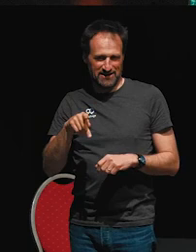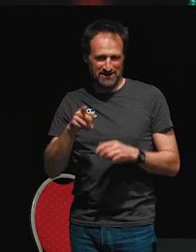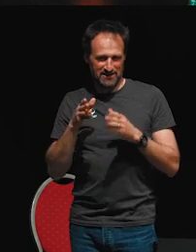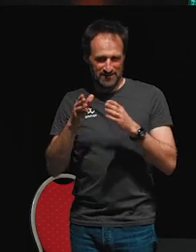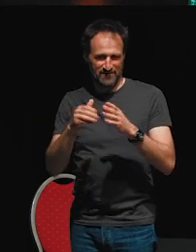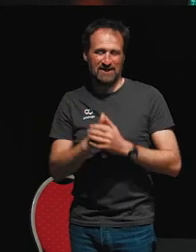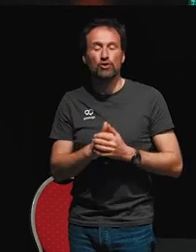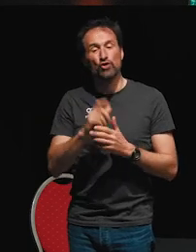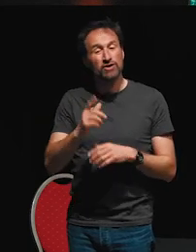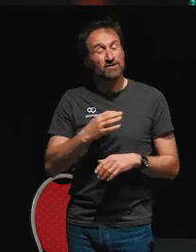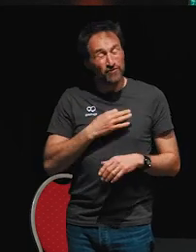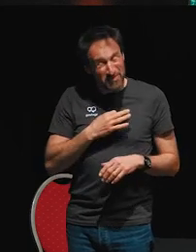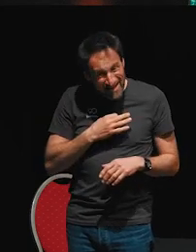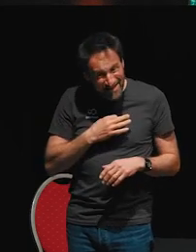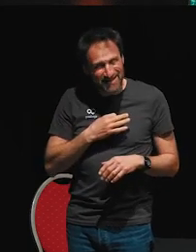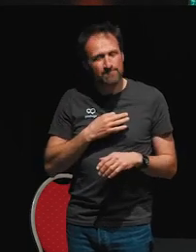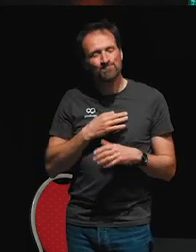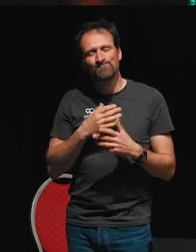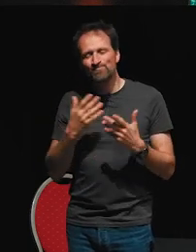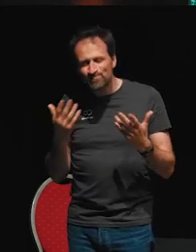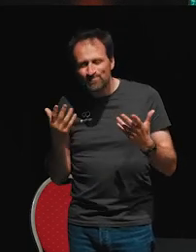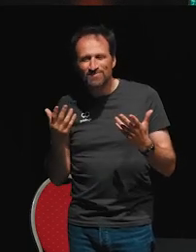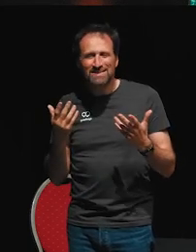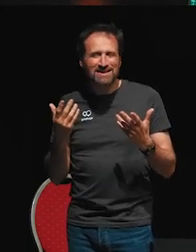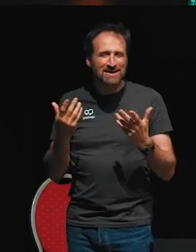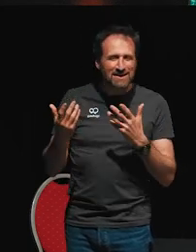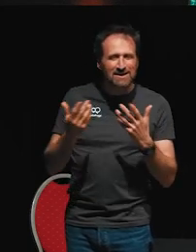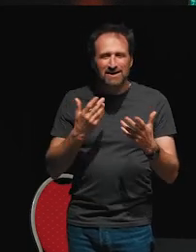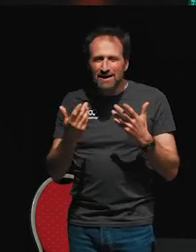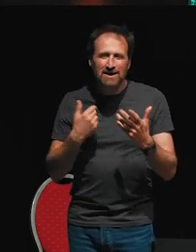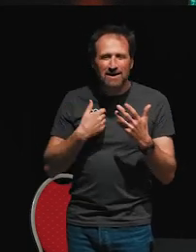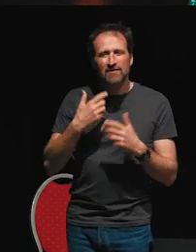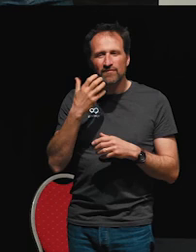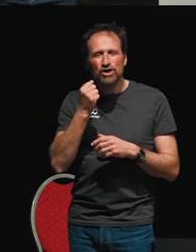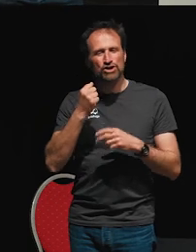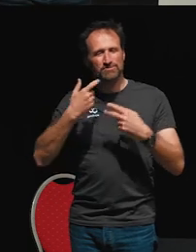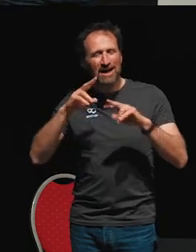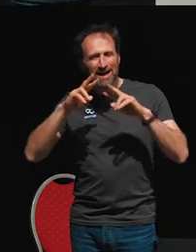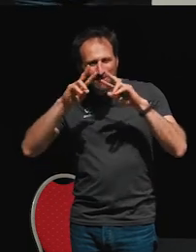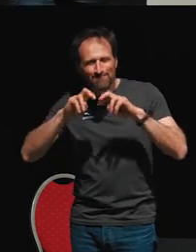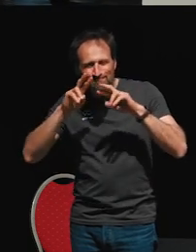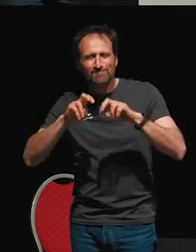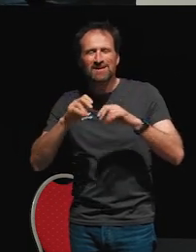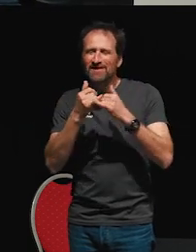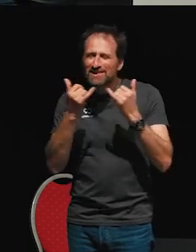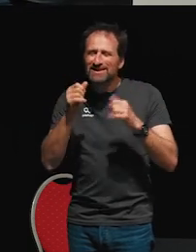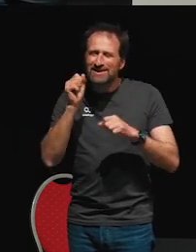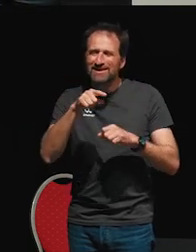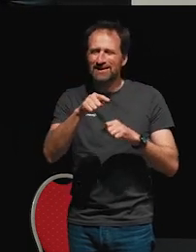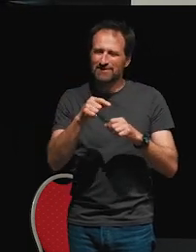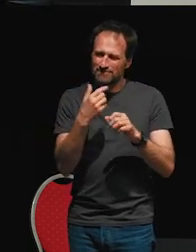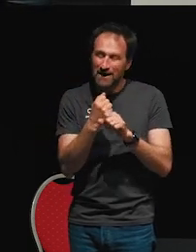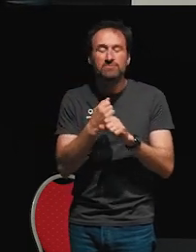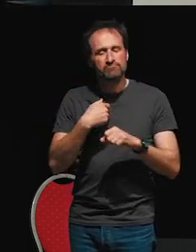or the way of thinking are a lot more interesting, so I decided to study them and practice them by building an app